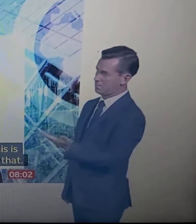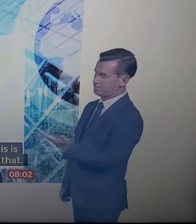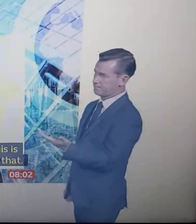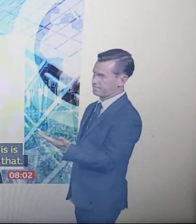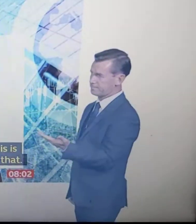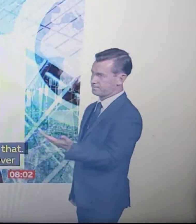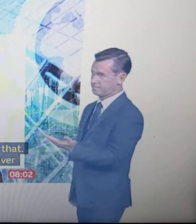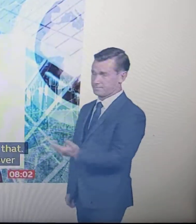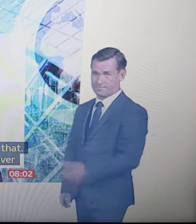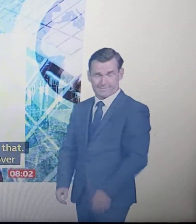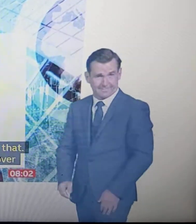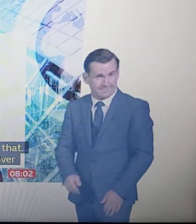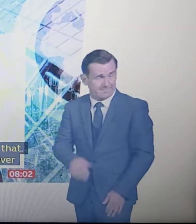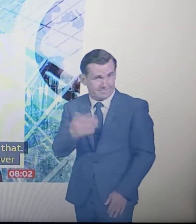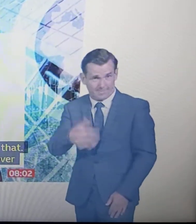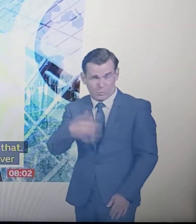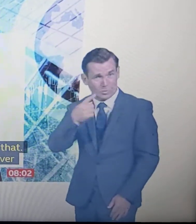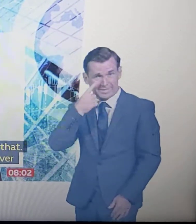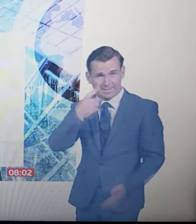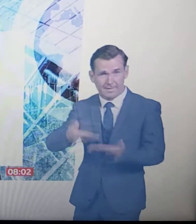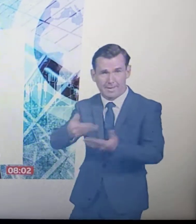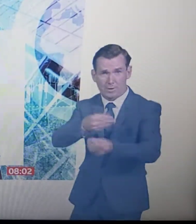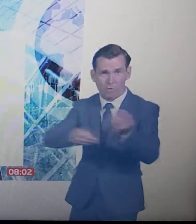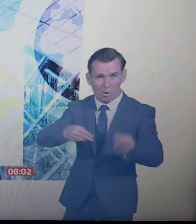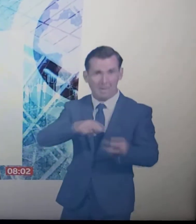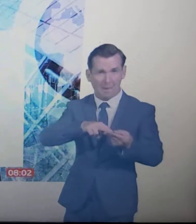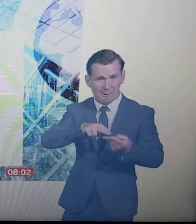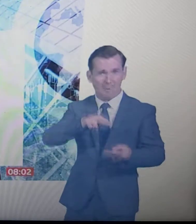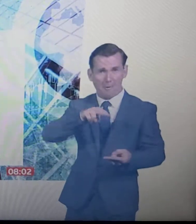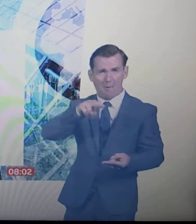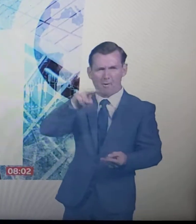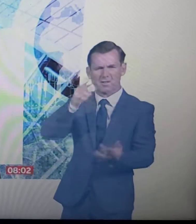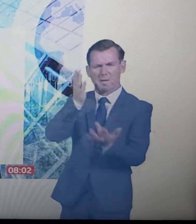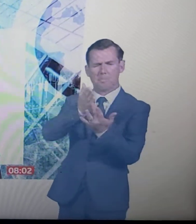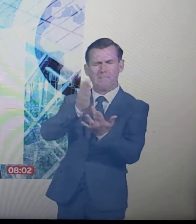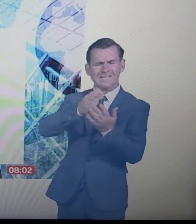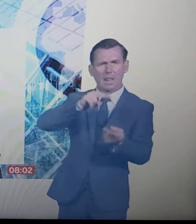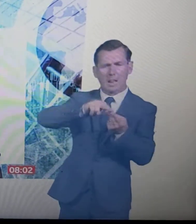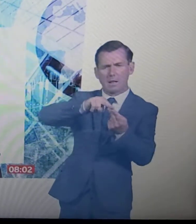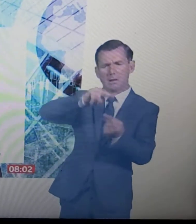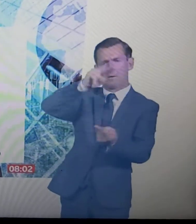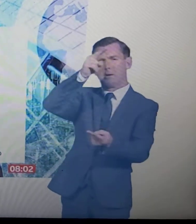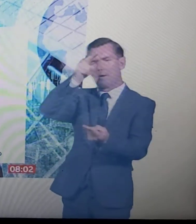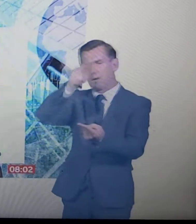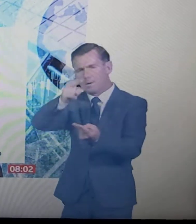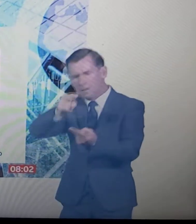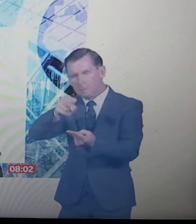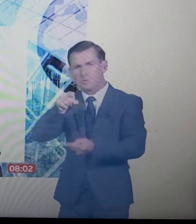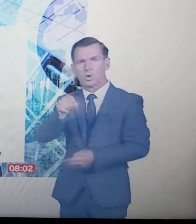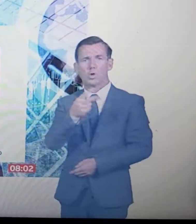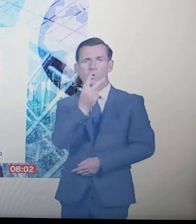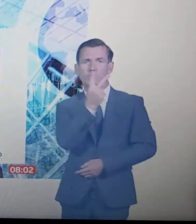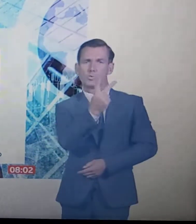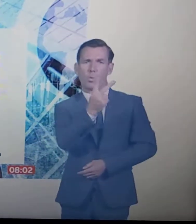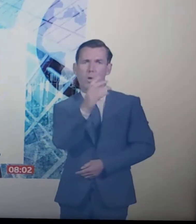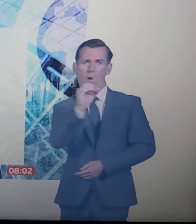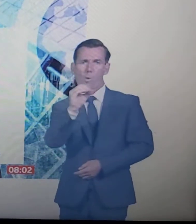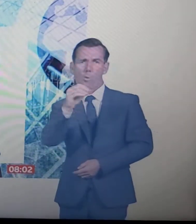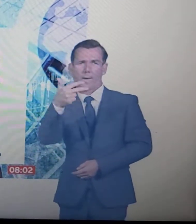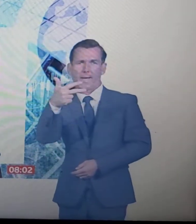that fall off there. The bigger dip in the middle that you also see, too, was the financial crisis of 2008.